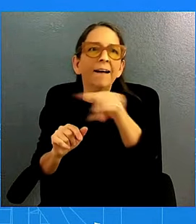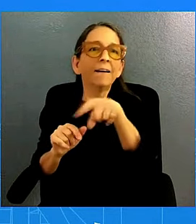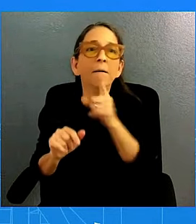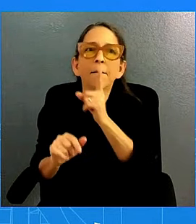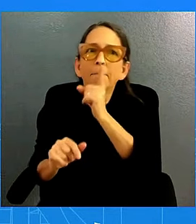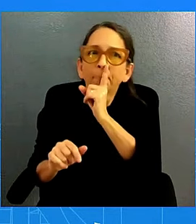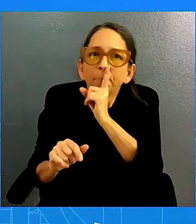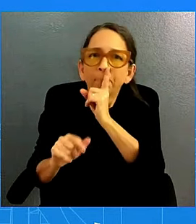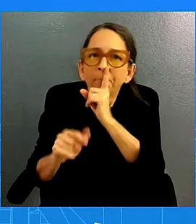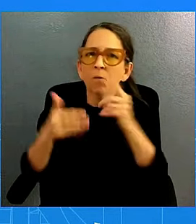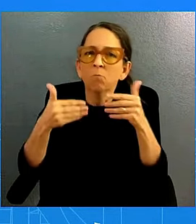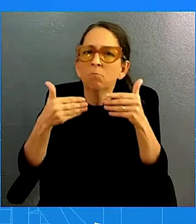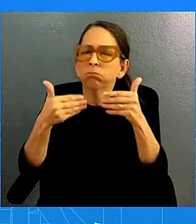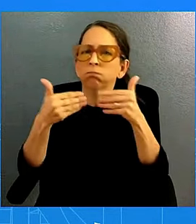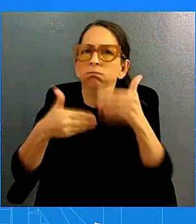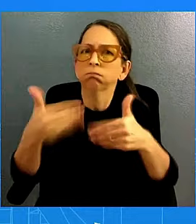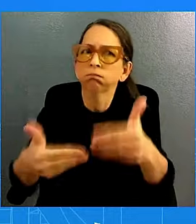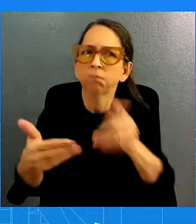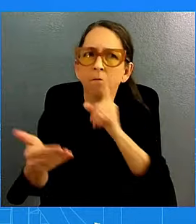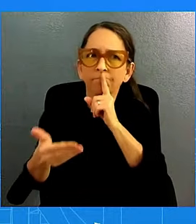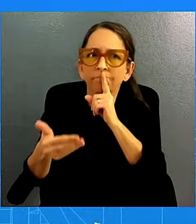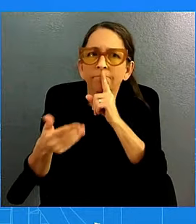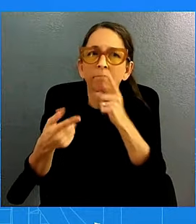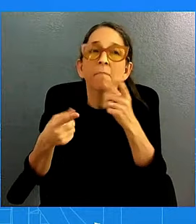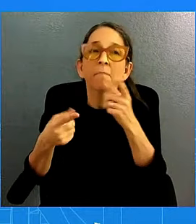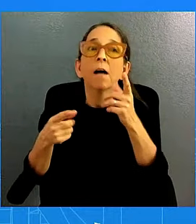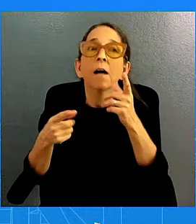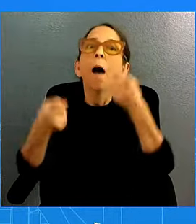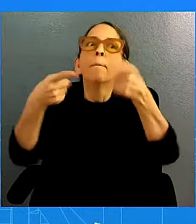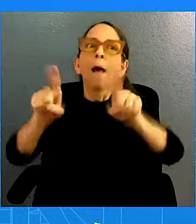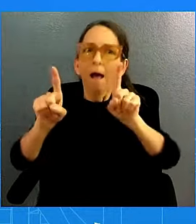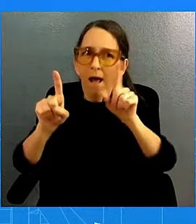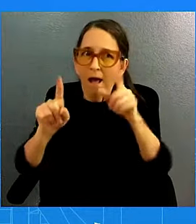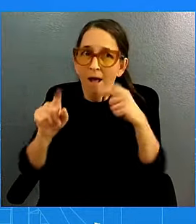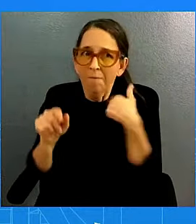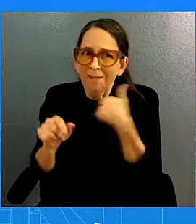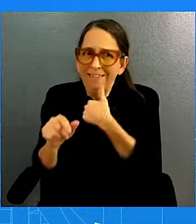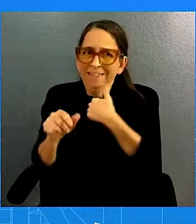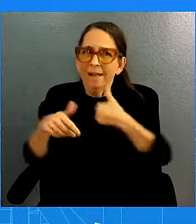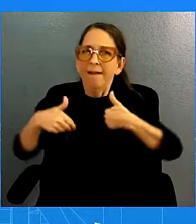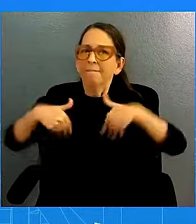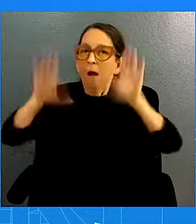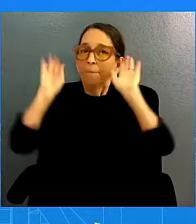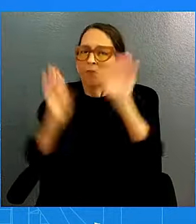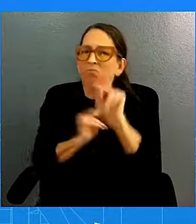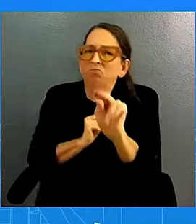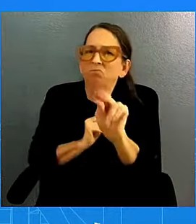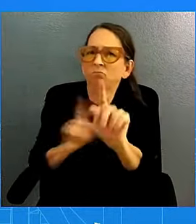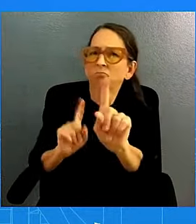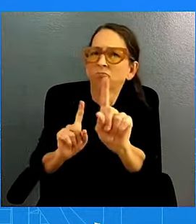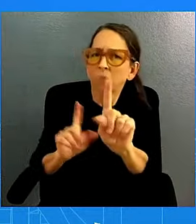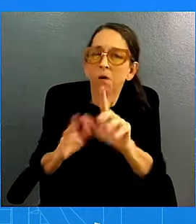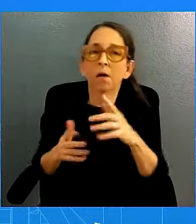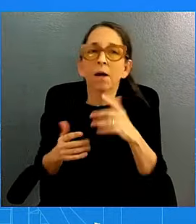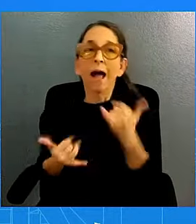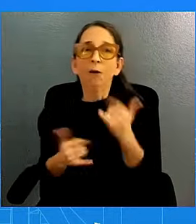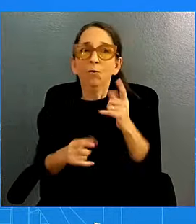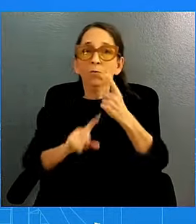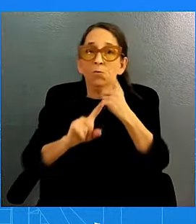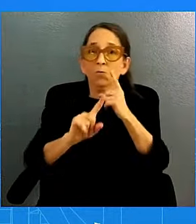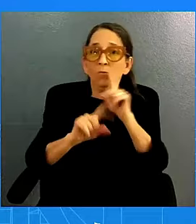and coming to closure on it. But it doesn't mean we're giving up on them. And then in the events in the region more broadly, given what happened in Lebanon,